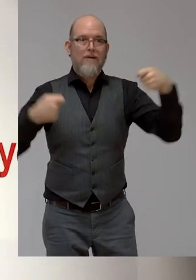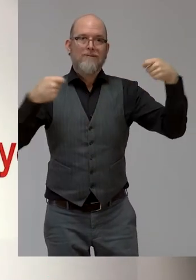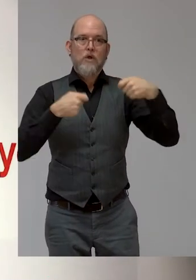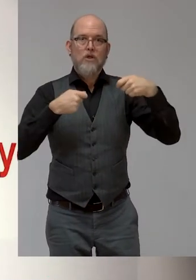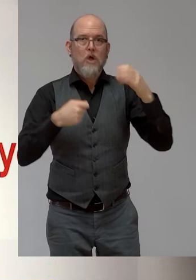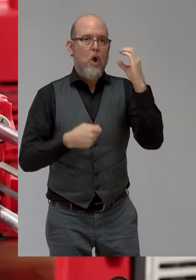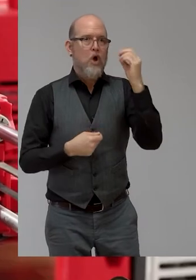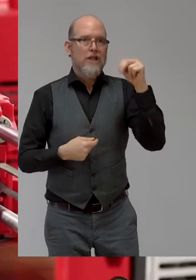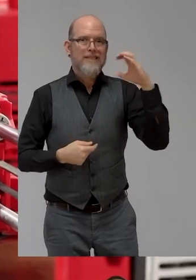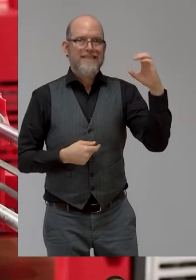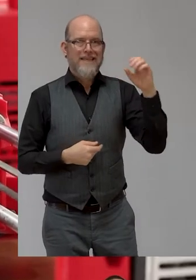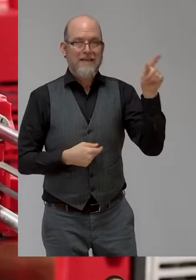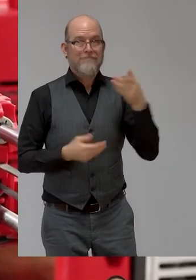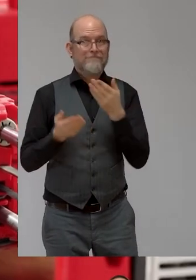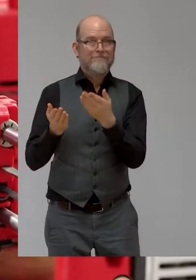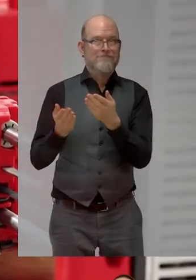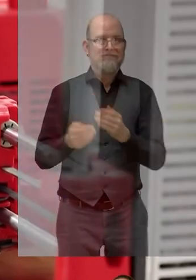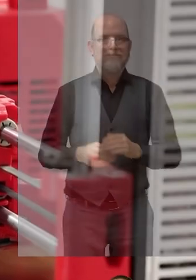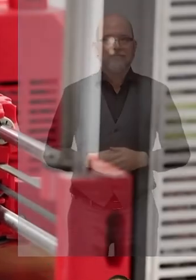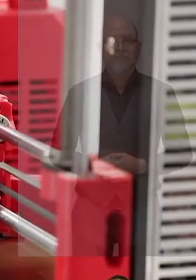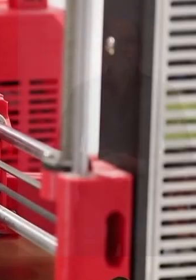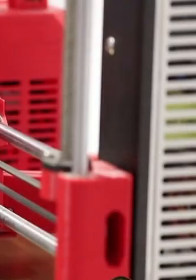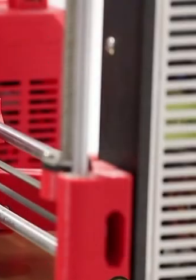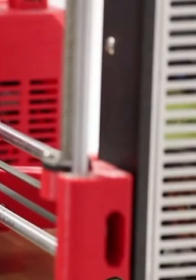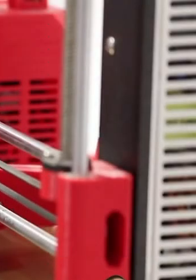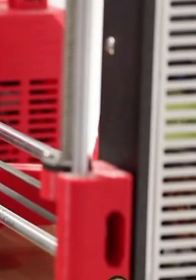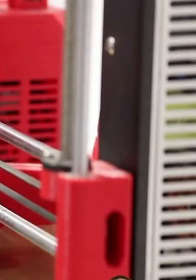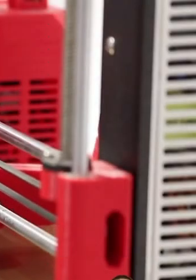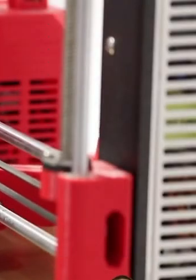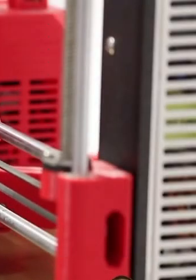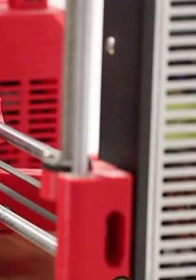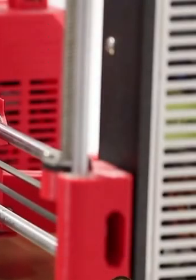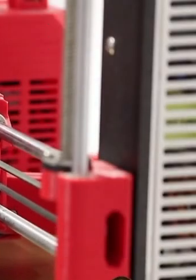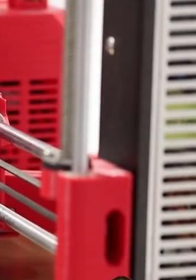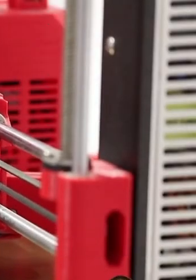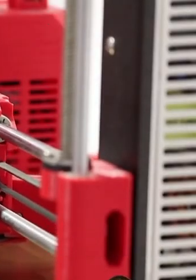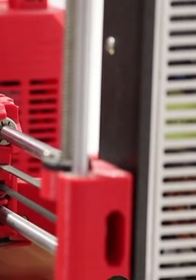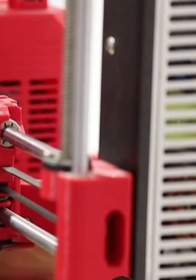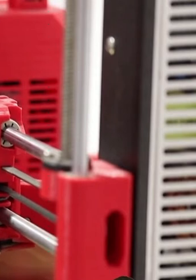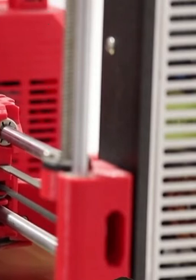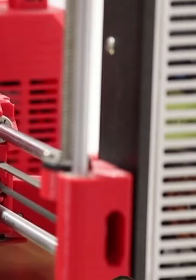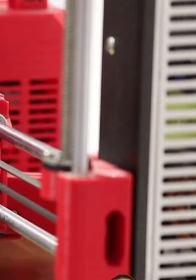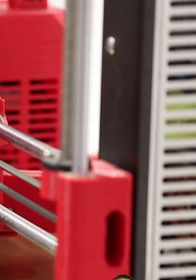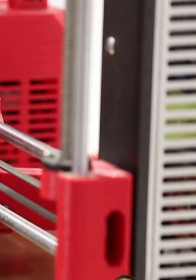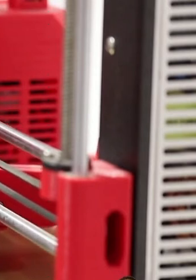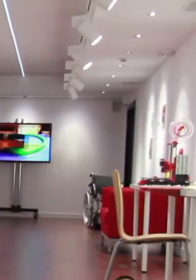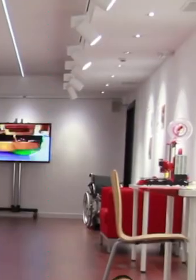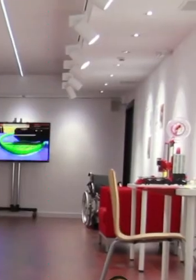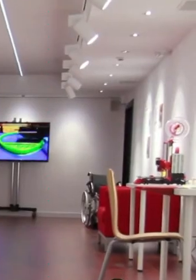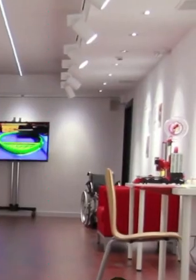On the wall, it says Expo 3D Productos de Apoyo. That means Expo 3D Products to Support.